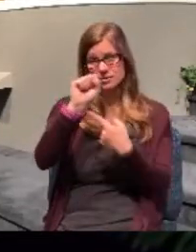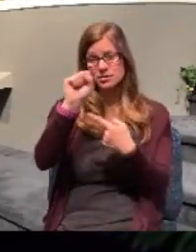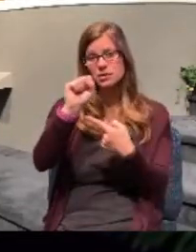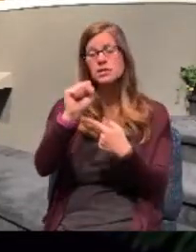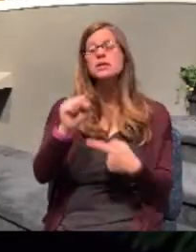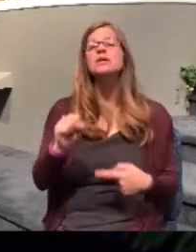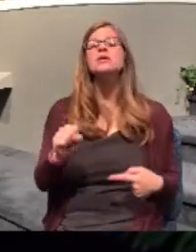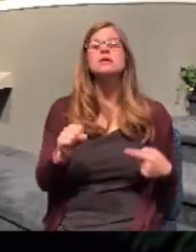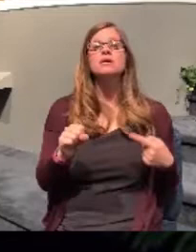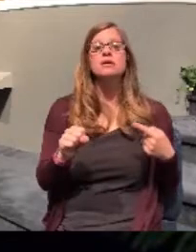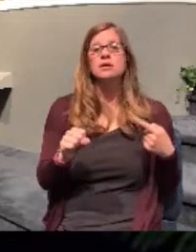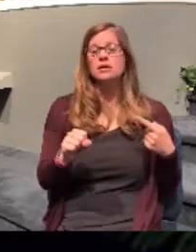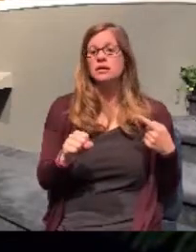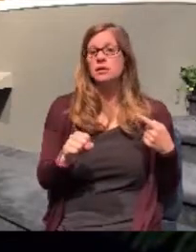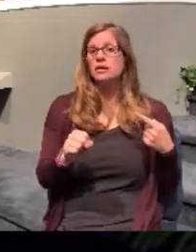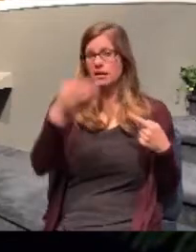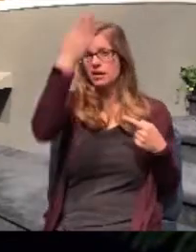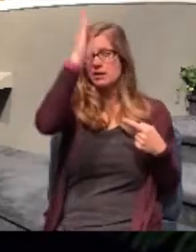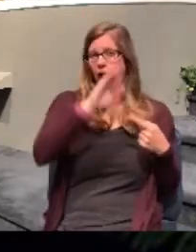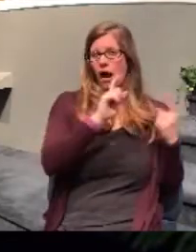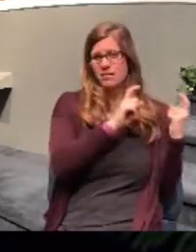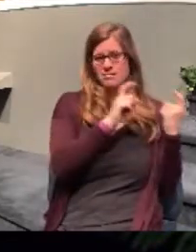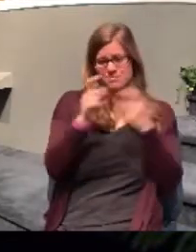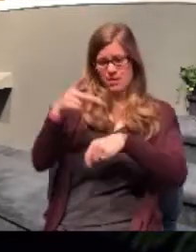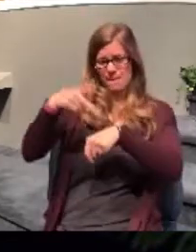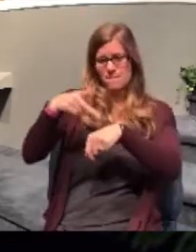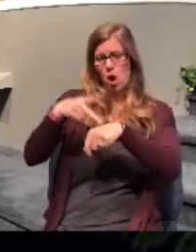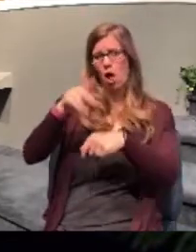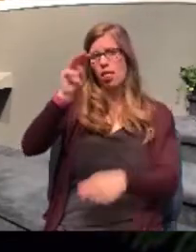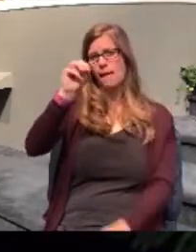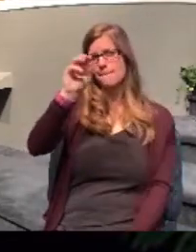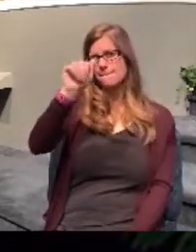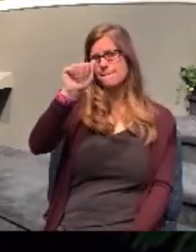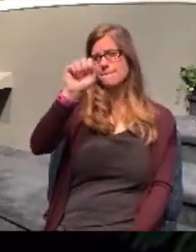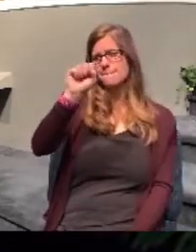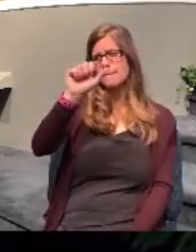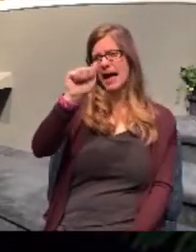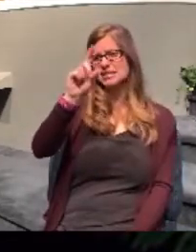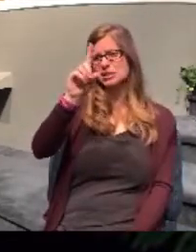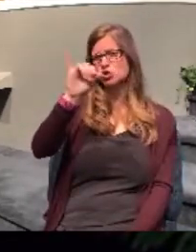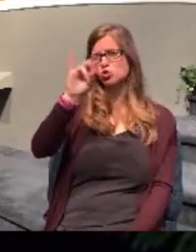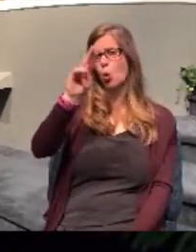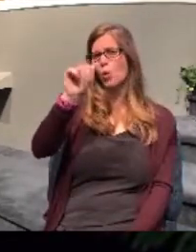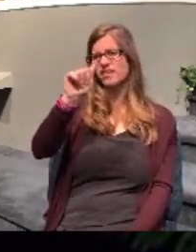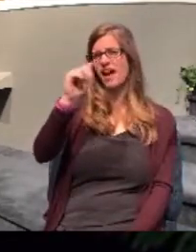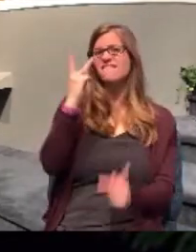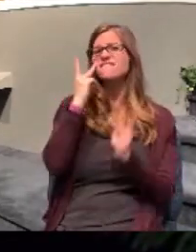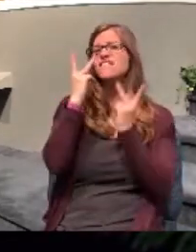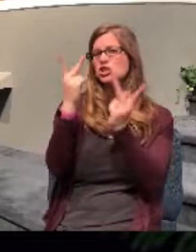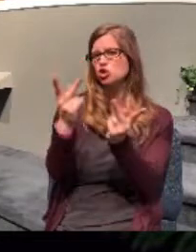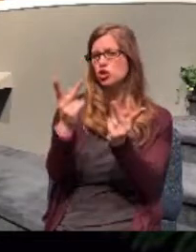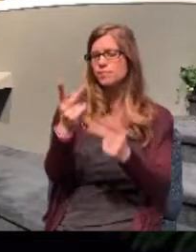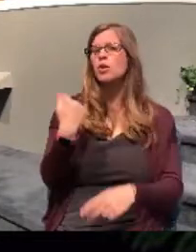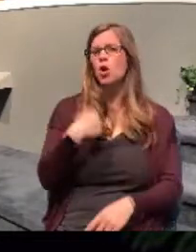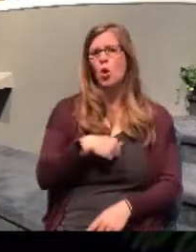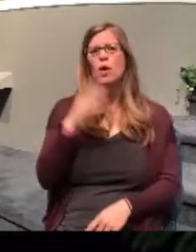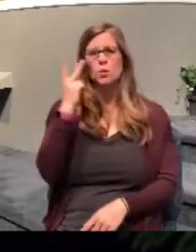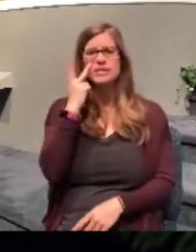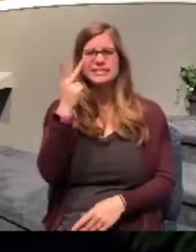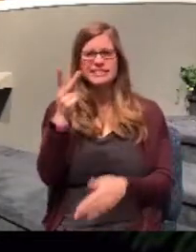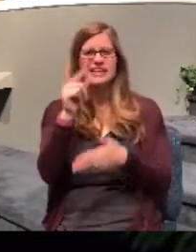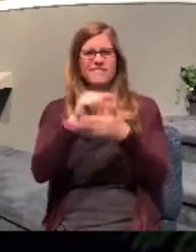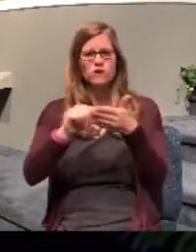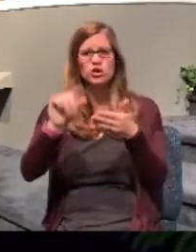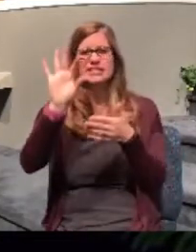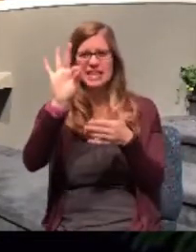Macedonian vision. I want you to see it in Acts chapter 16. I want to read verse 9 and verse 10.